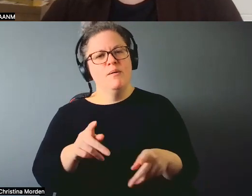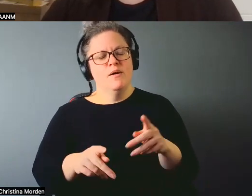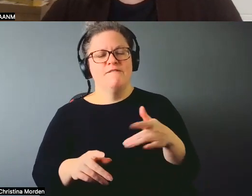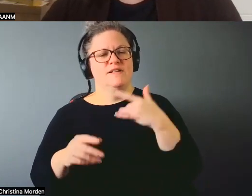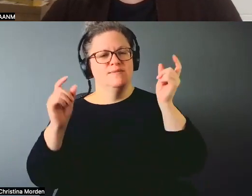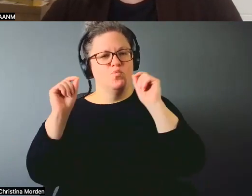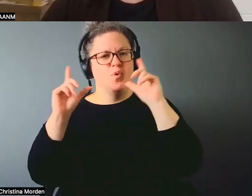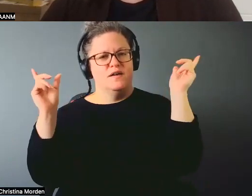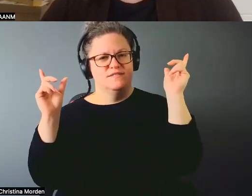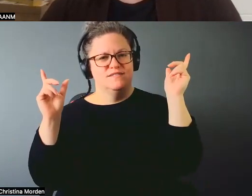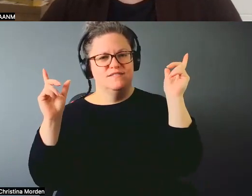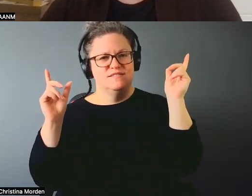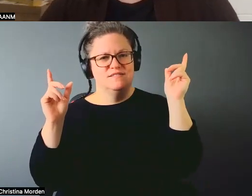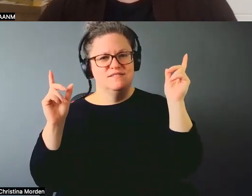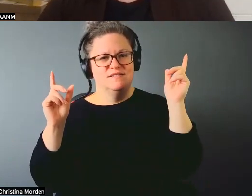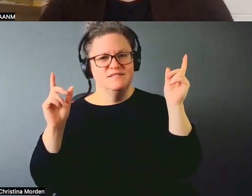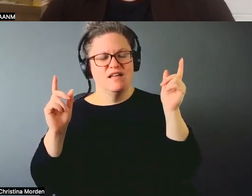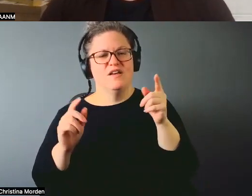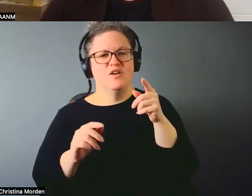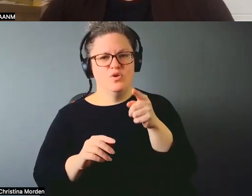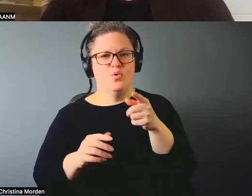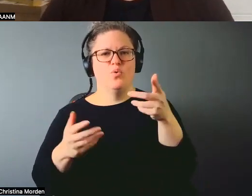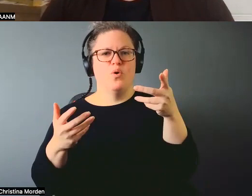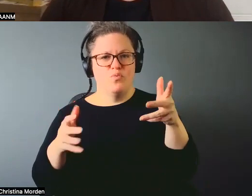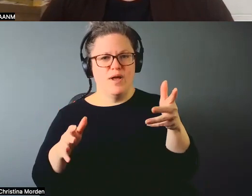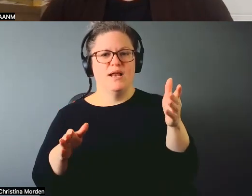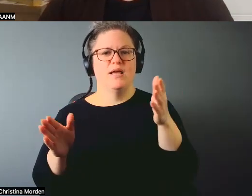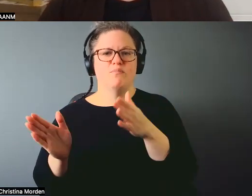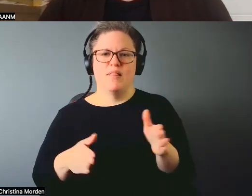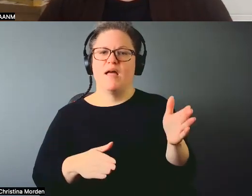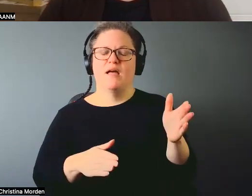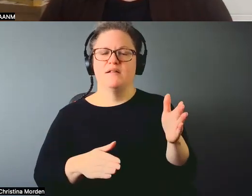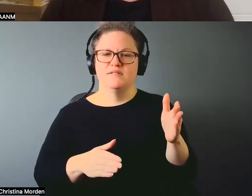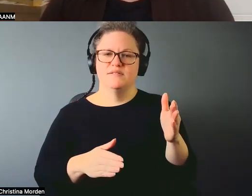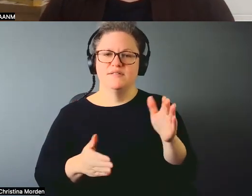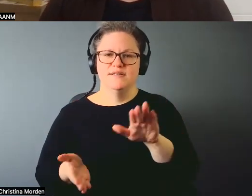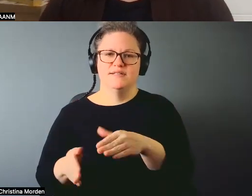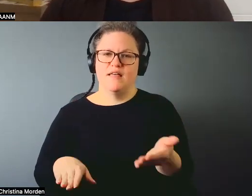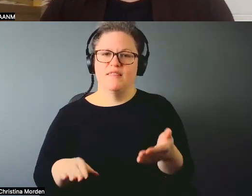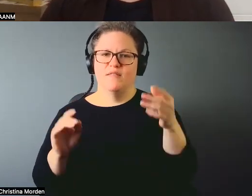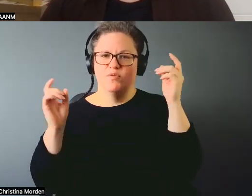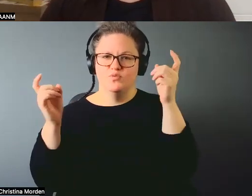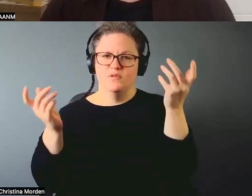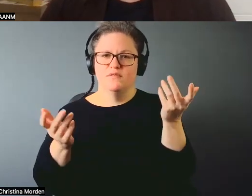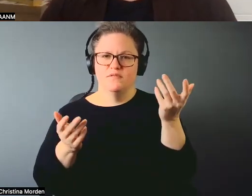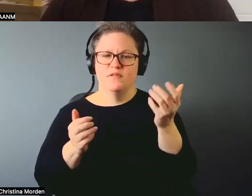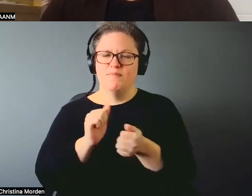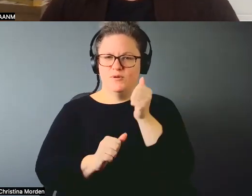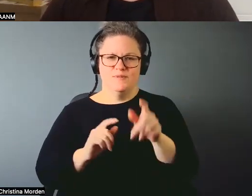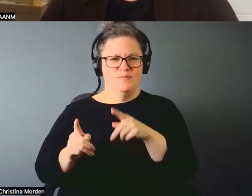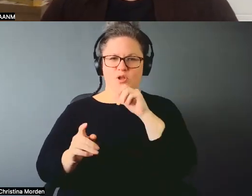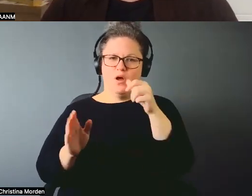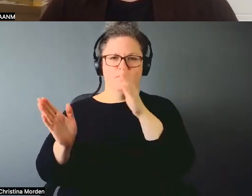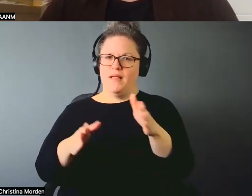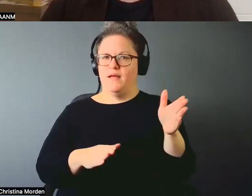that you had thought ahead about what kind of ritual you wanted to do. I think most people don't really do that.